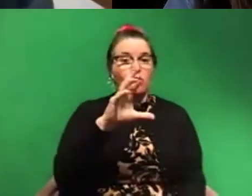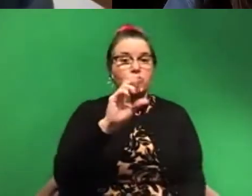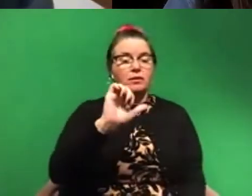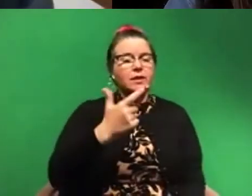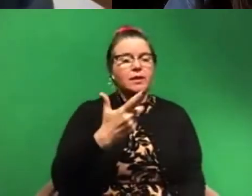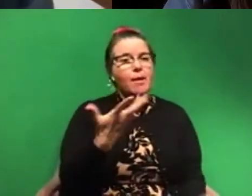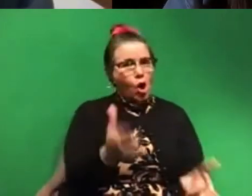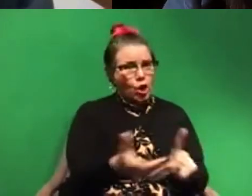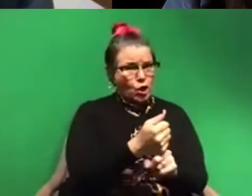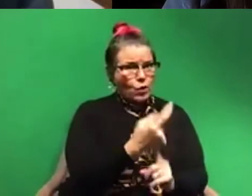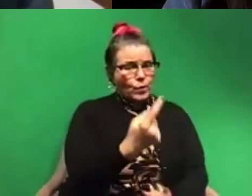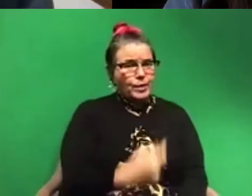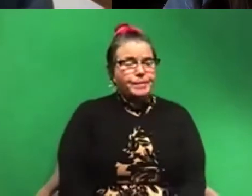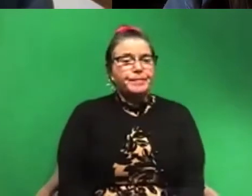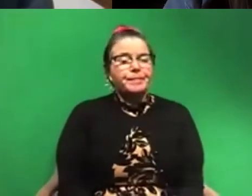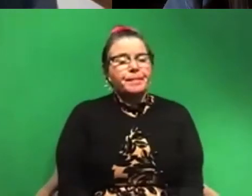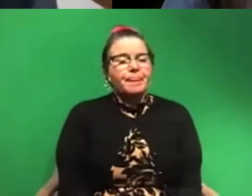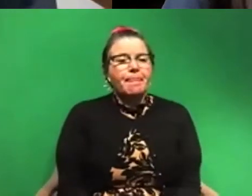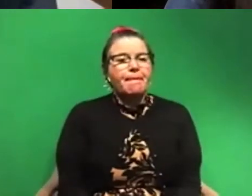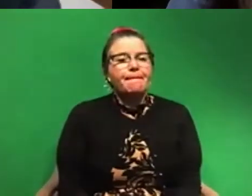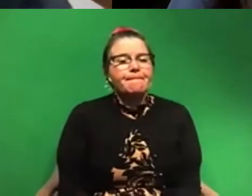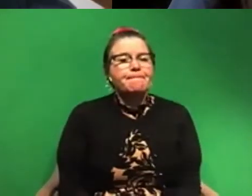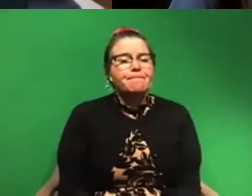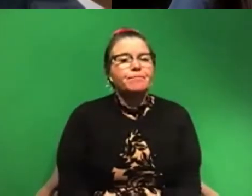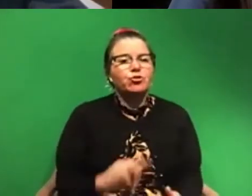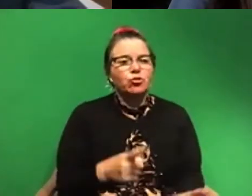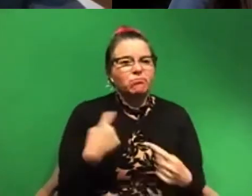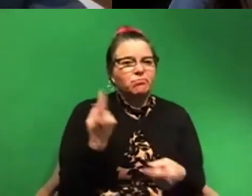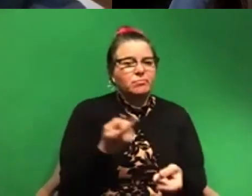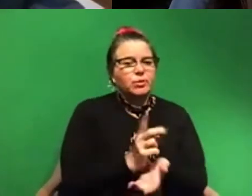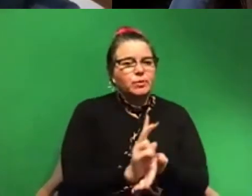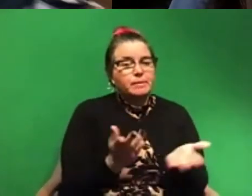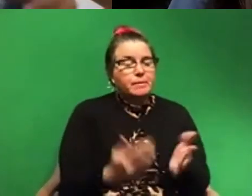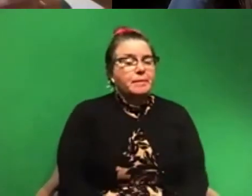Um, all right. The next question is, um, do you ever study ocean plants?